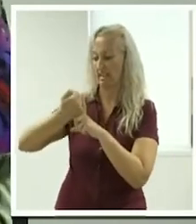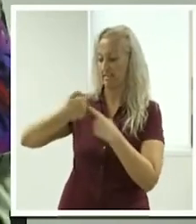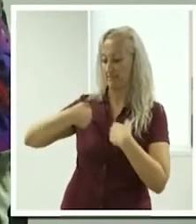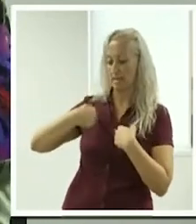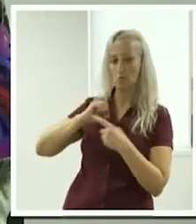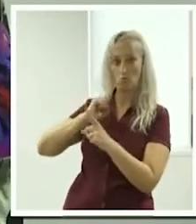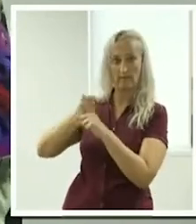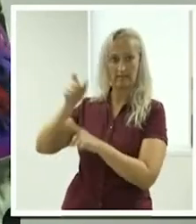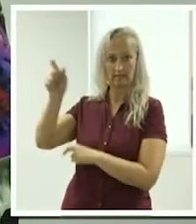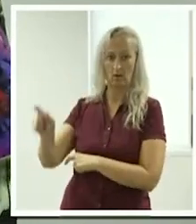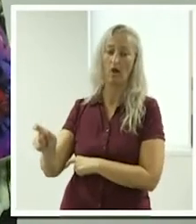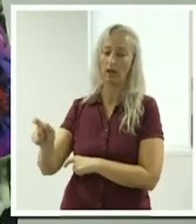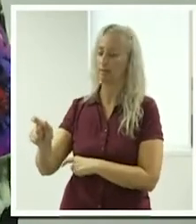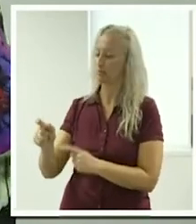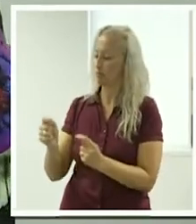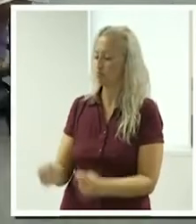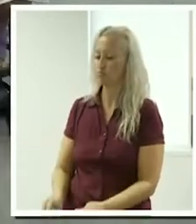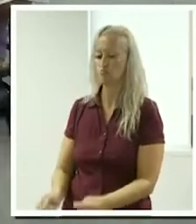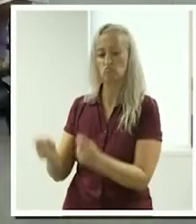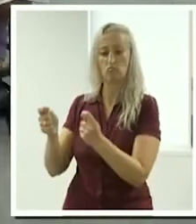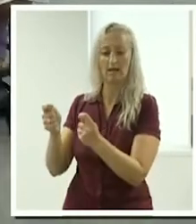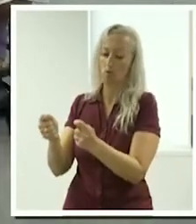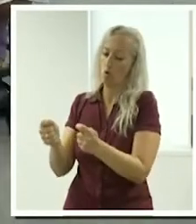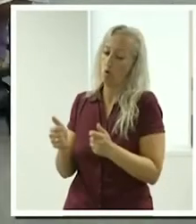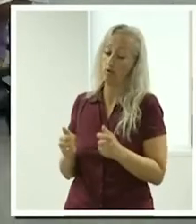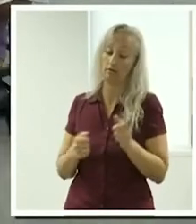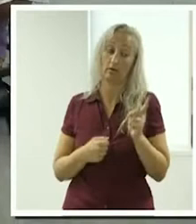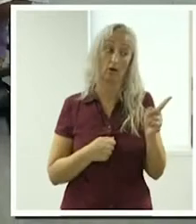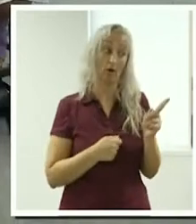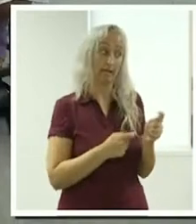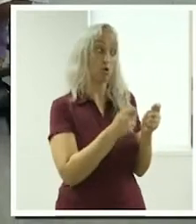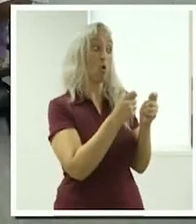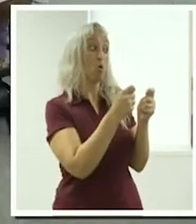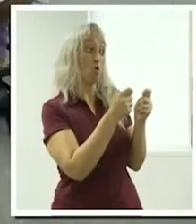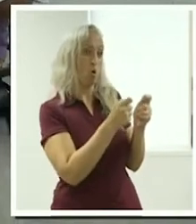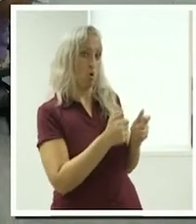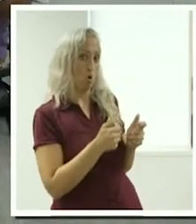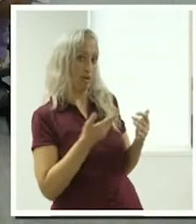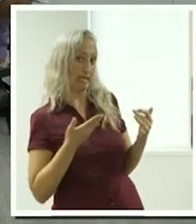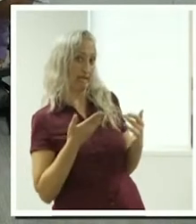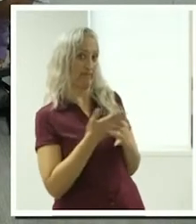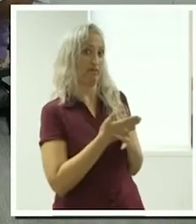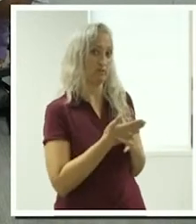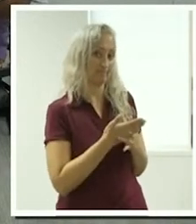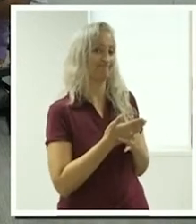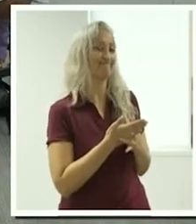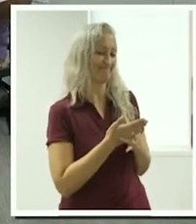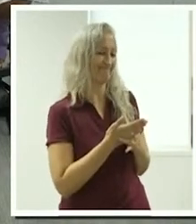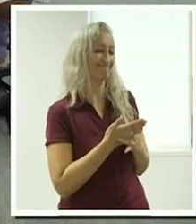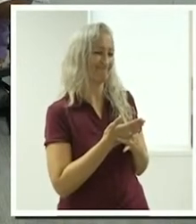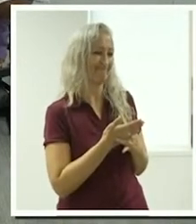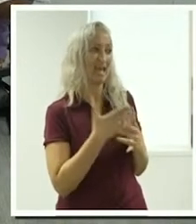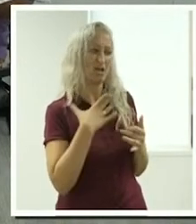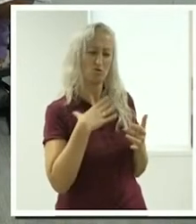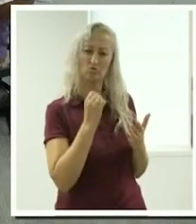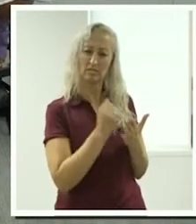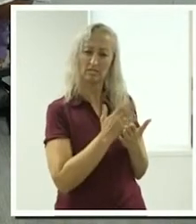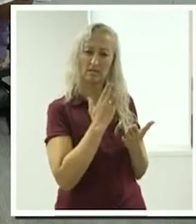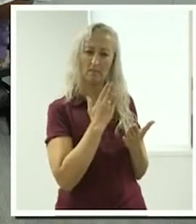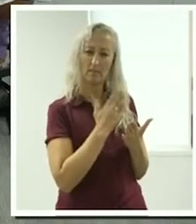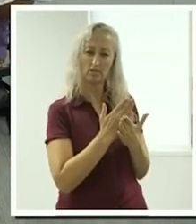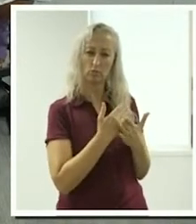client. So early intervention is the story. You really need to make sure that